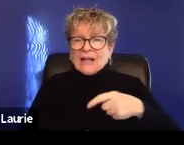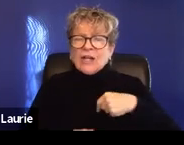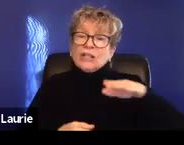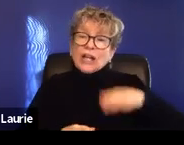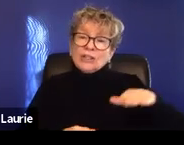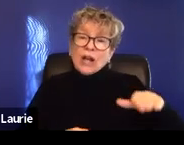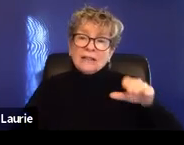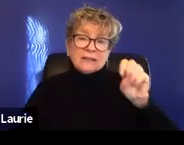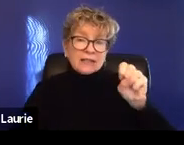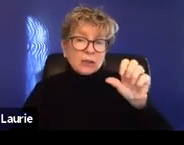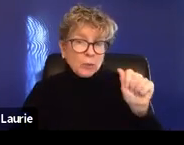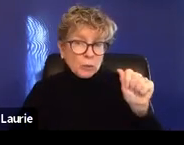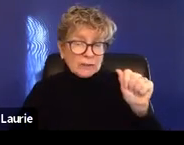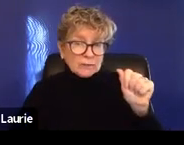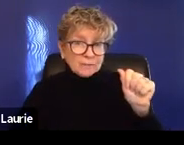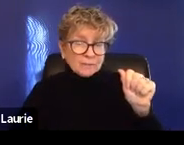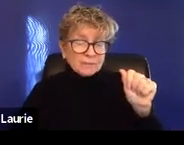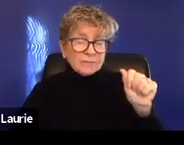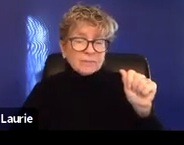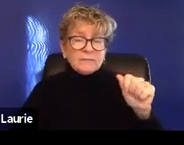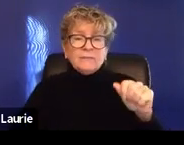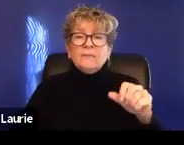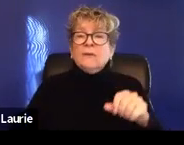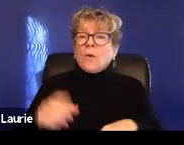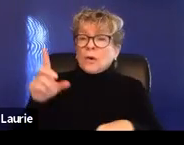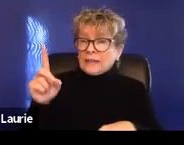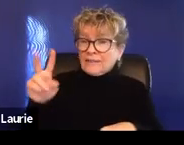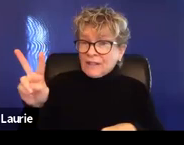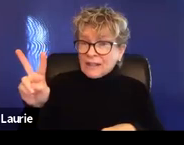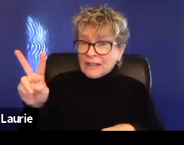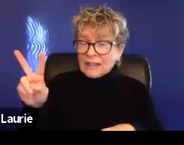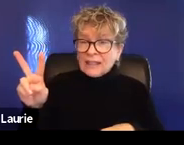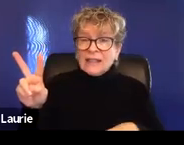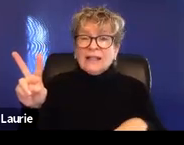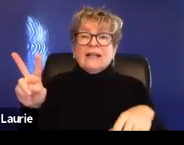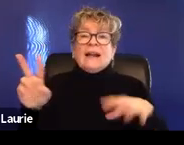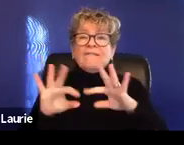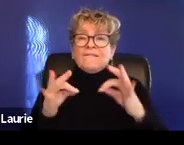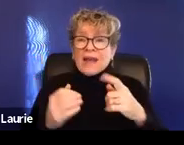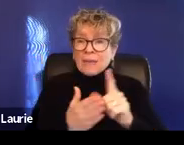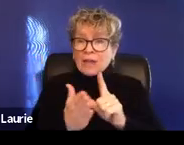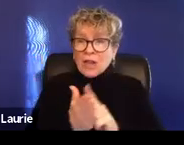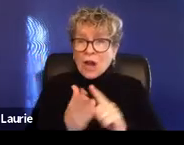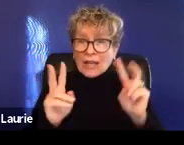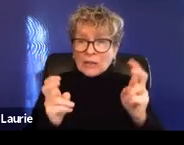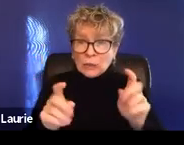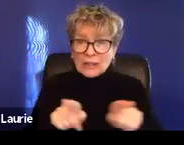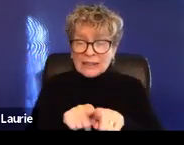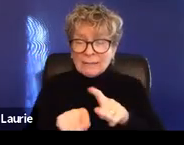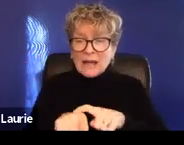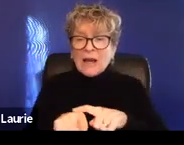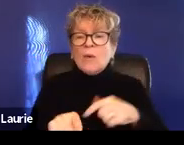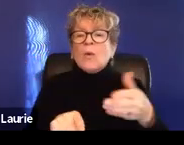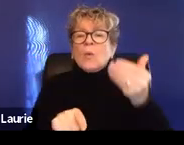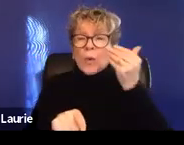cases, um, cases where there's domestic violence and a family law issue, we know that the court system is often